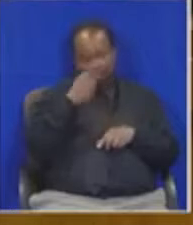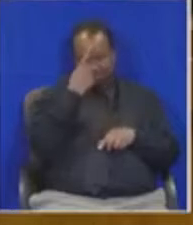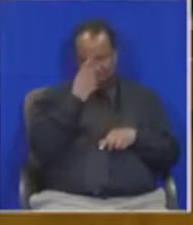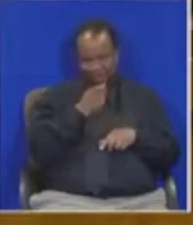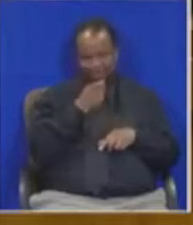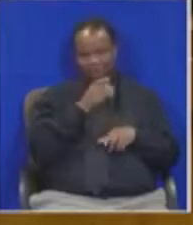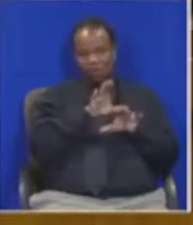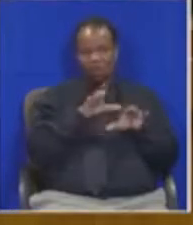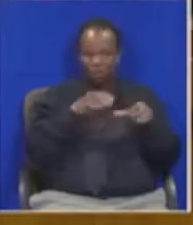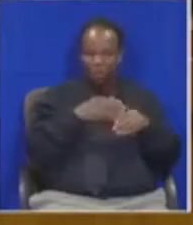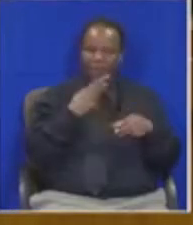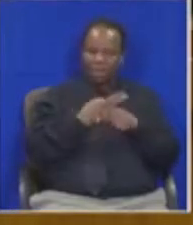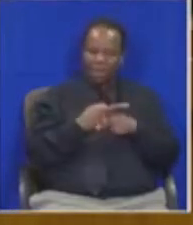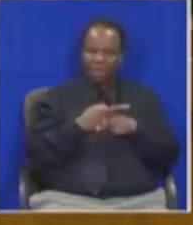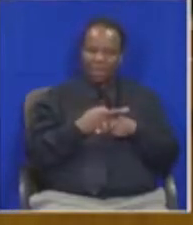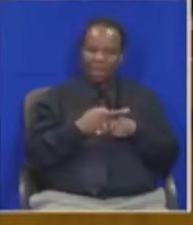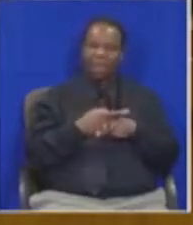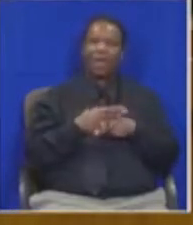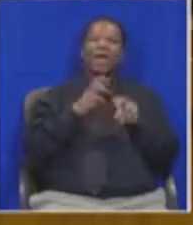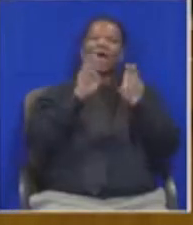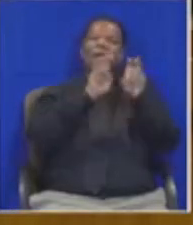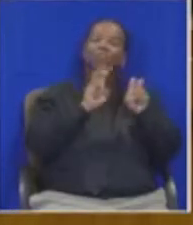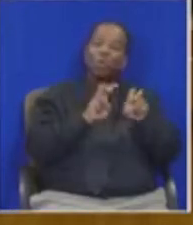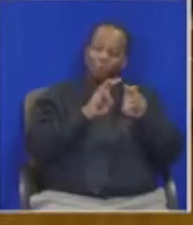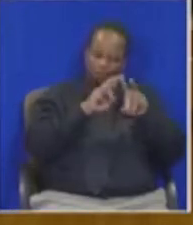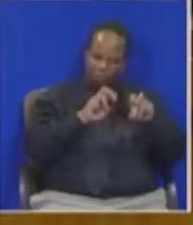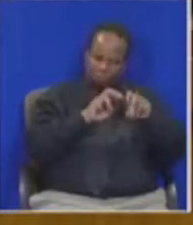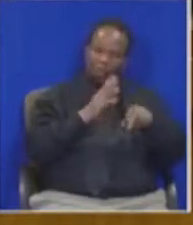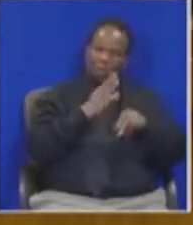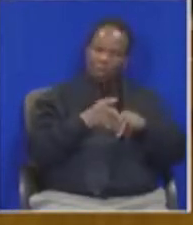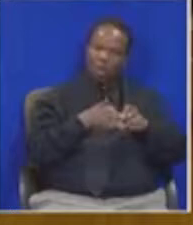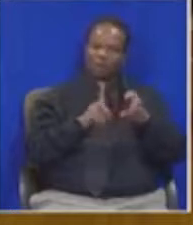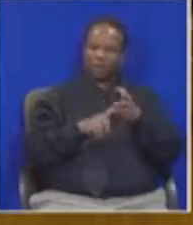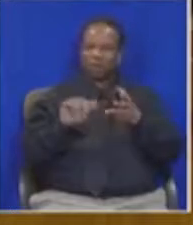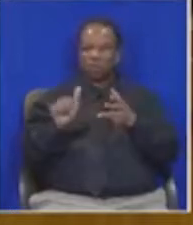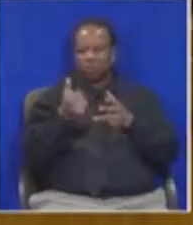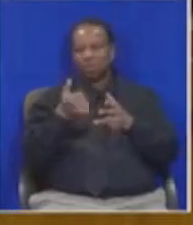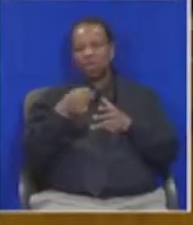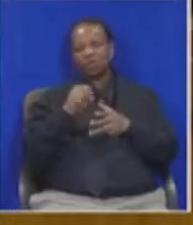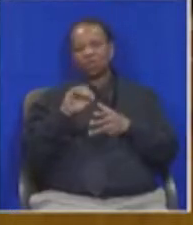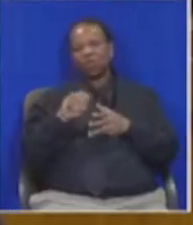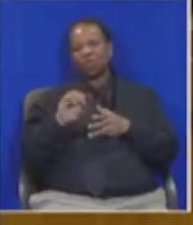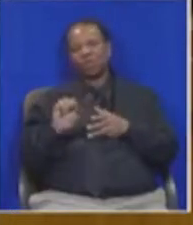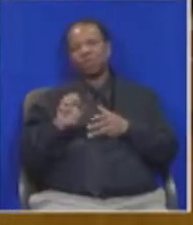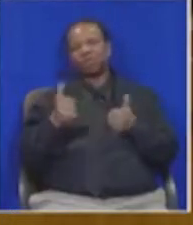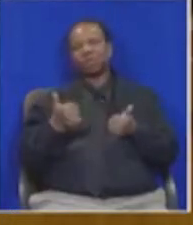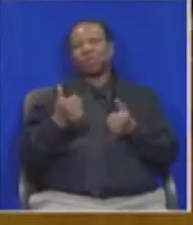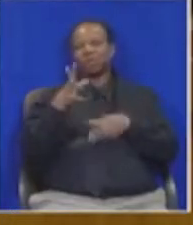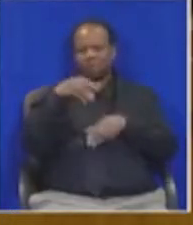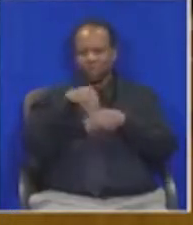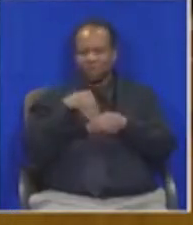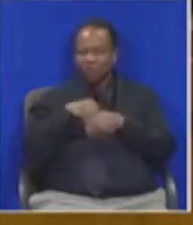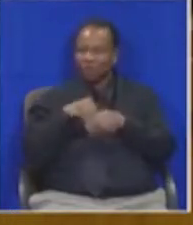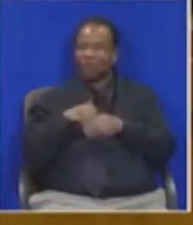intended inquiry into ESCOM bodes well for good governance for our SOEs. So let us take heart as we exercise